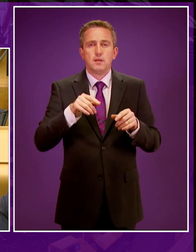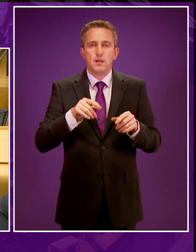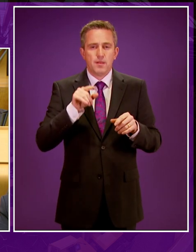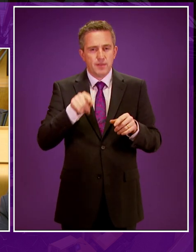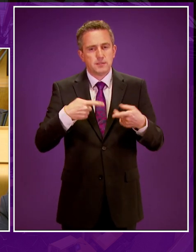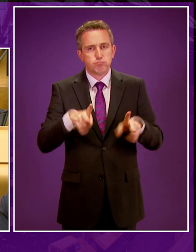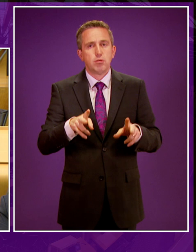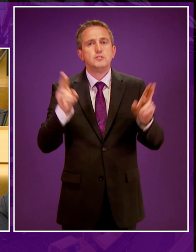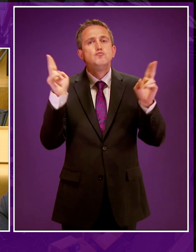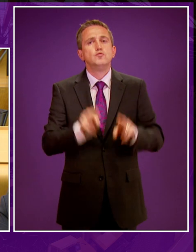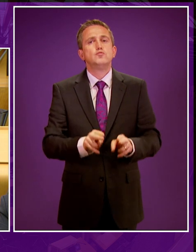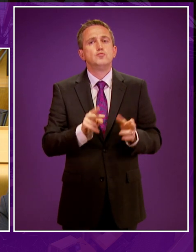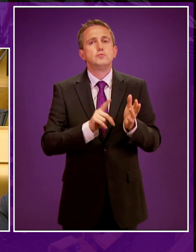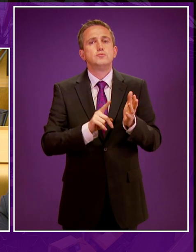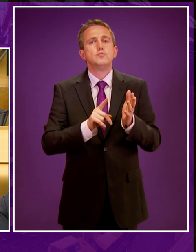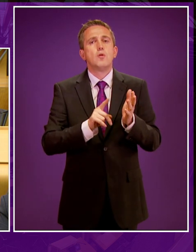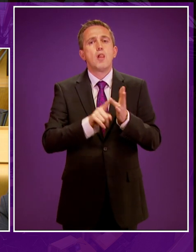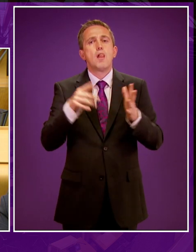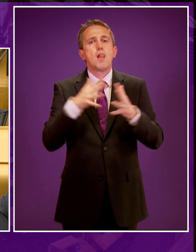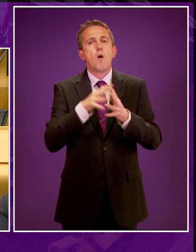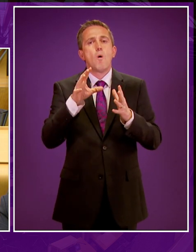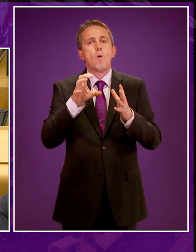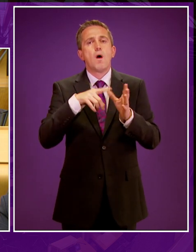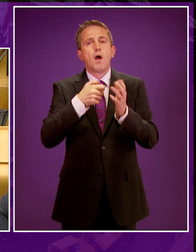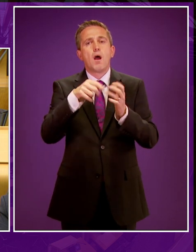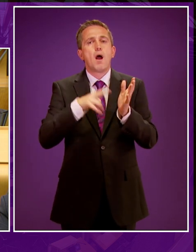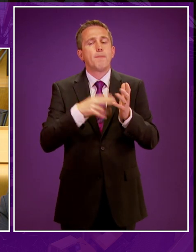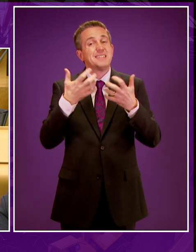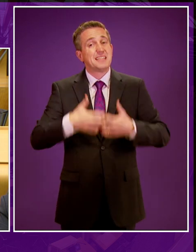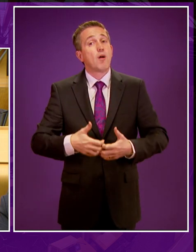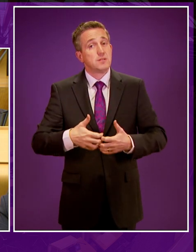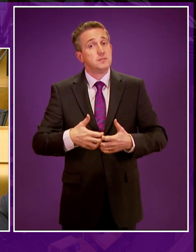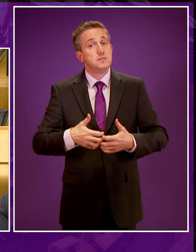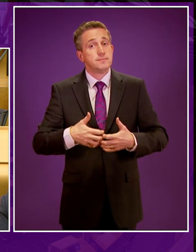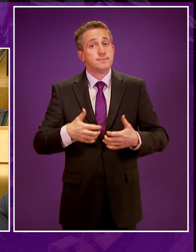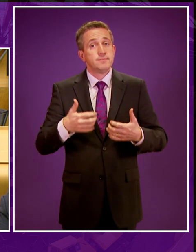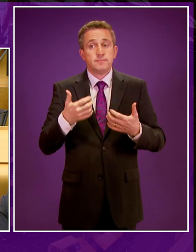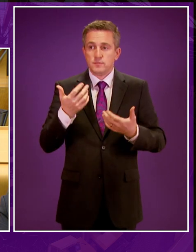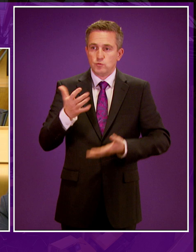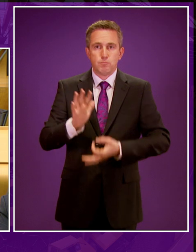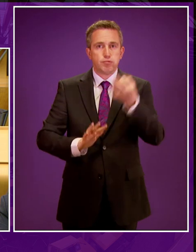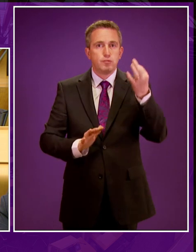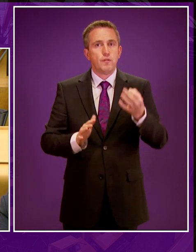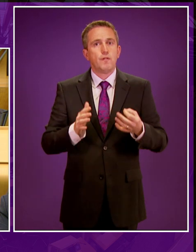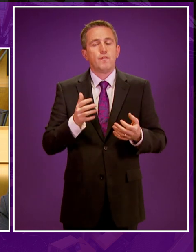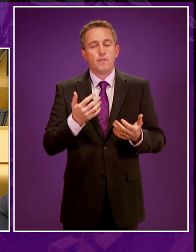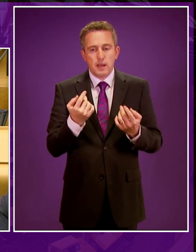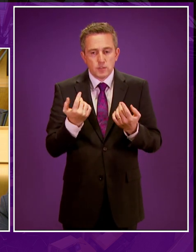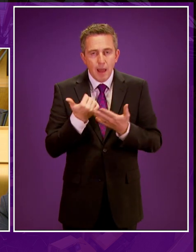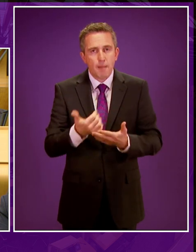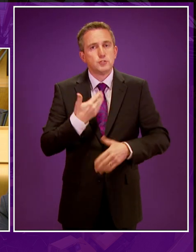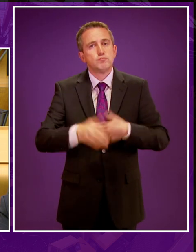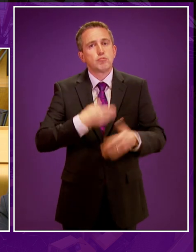to low-carbon technology being the most important investment for our economic and technological energy progress.